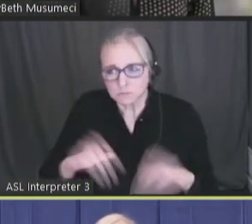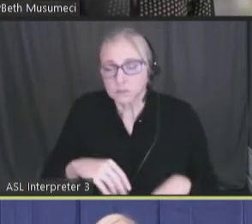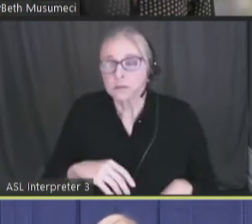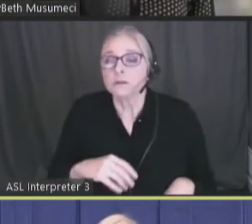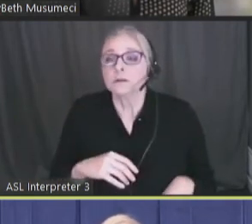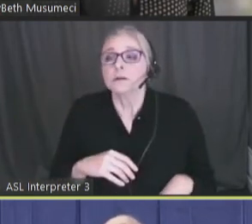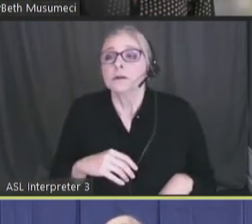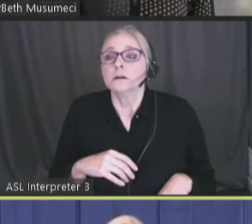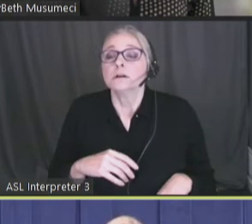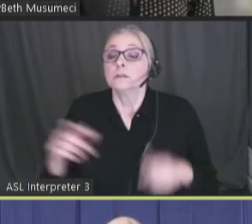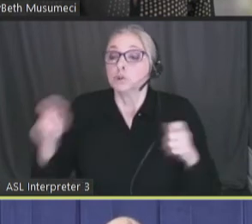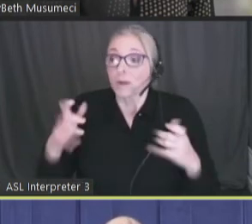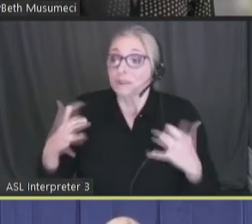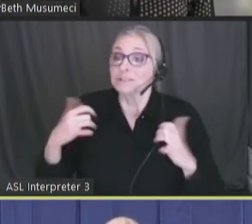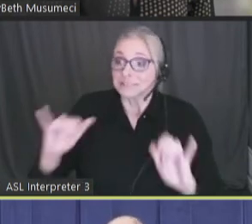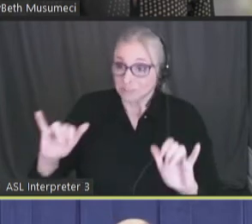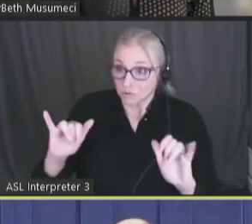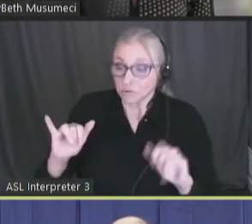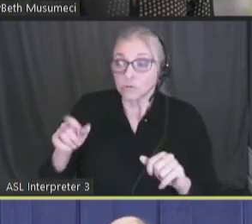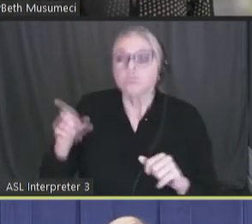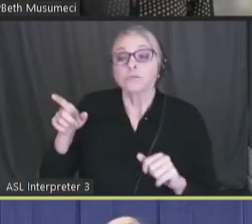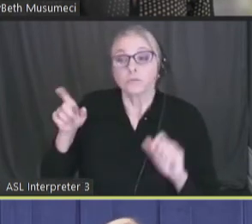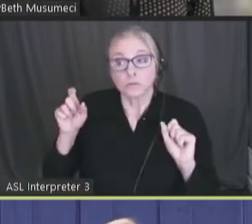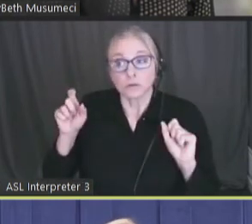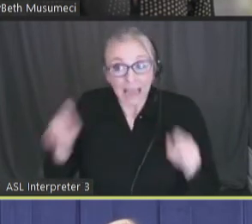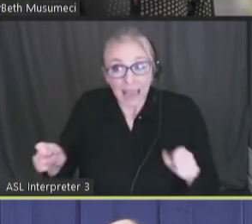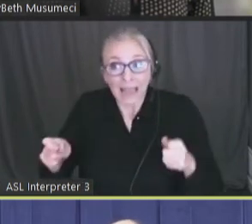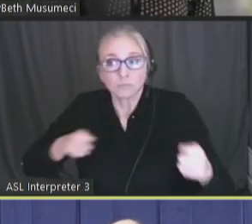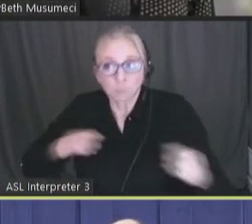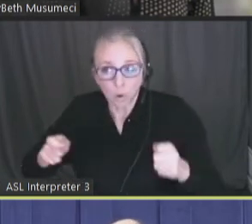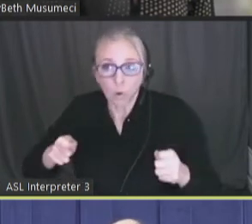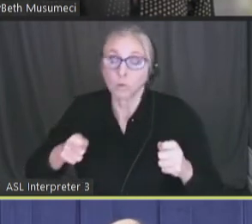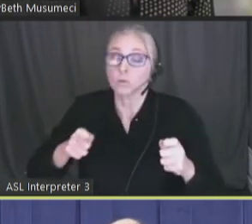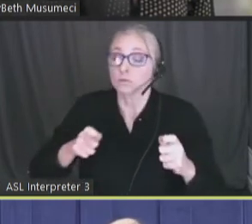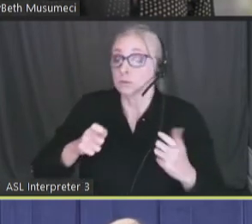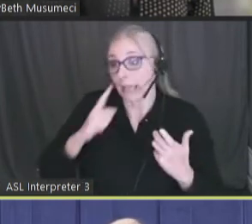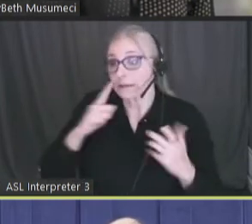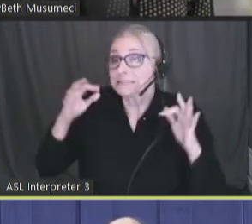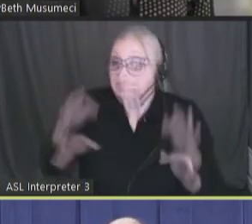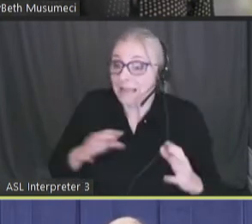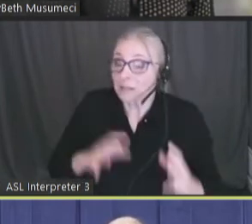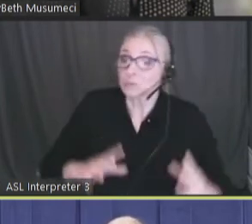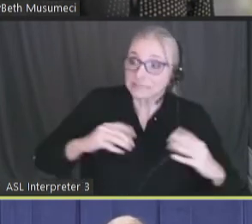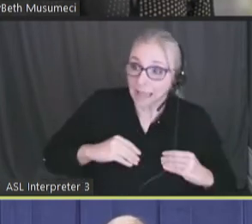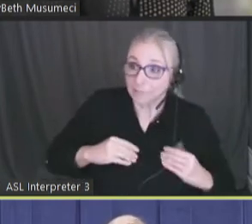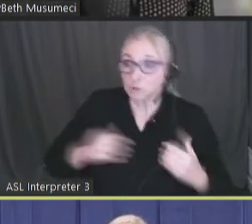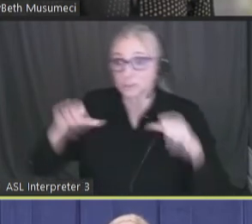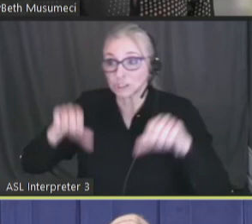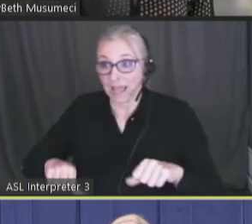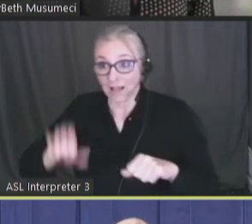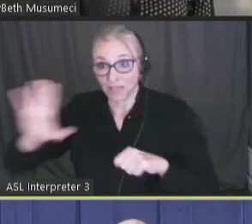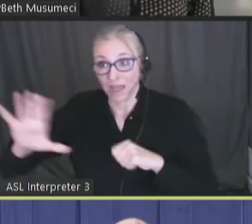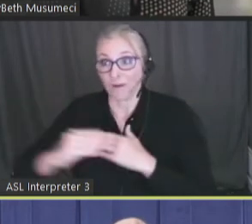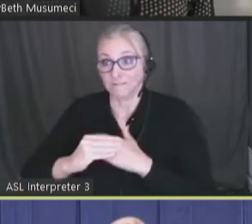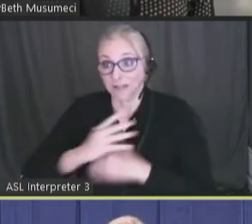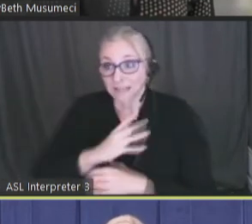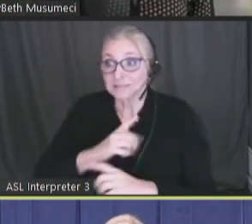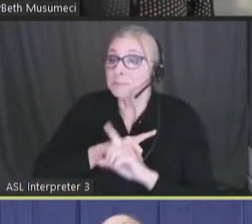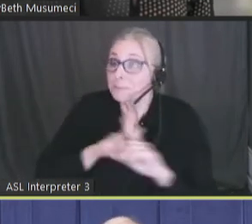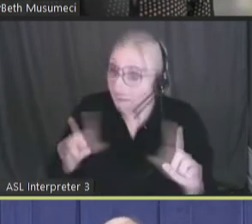The director still has latitude to accept or reject that rejection of the advisory council. But